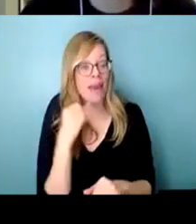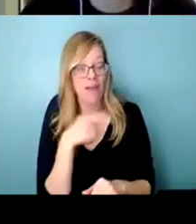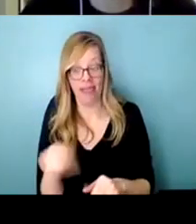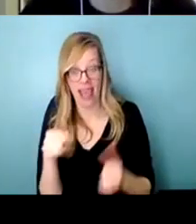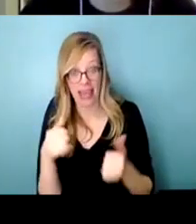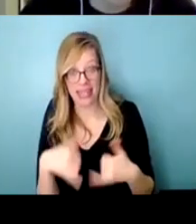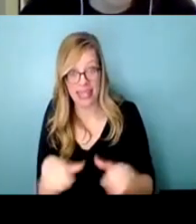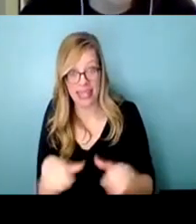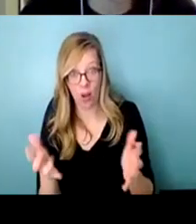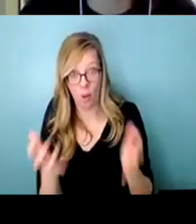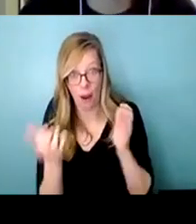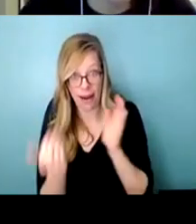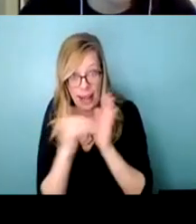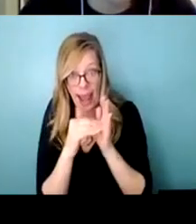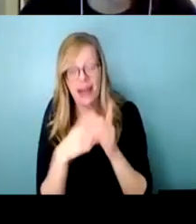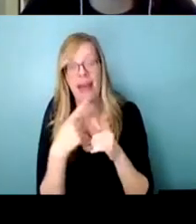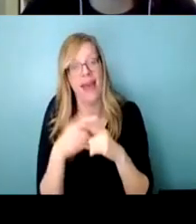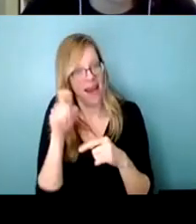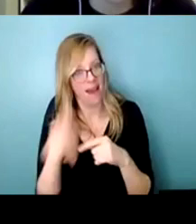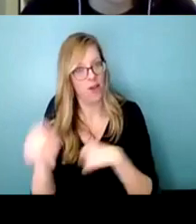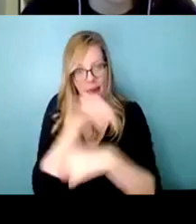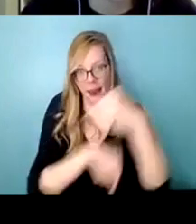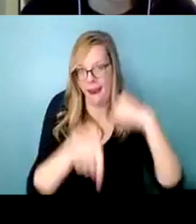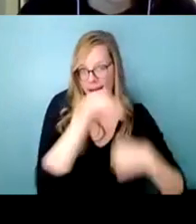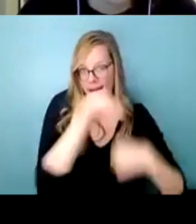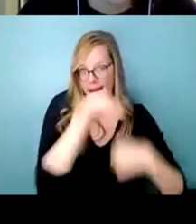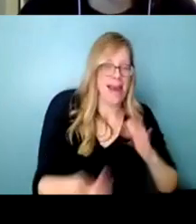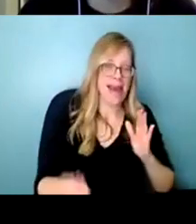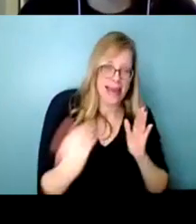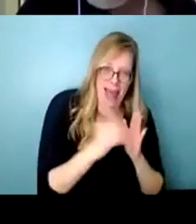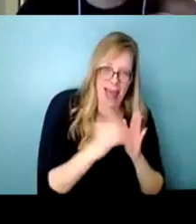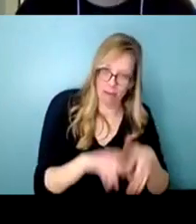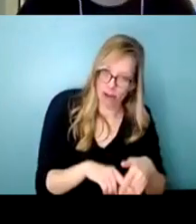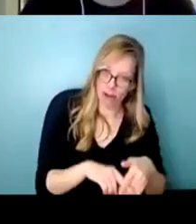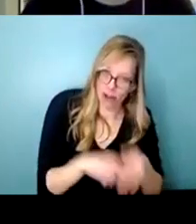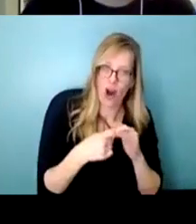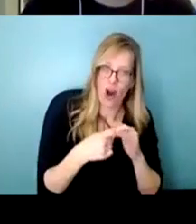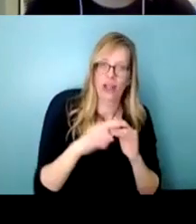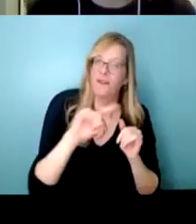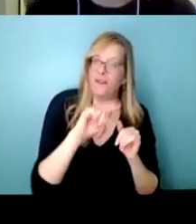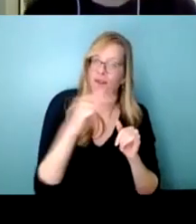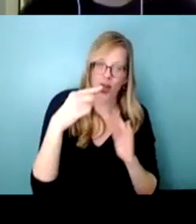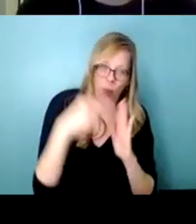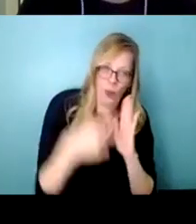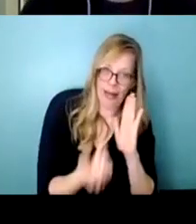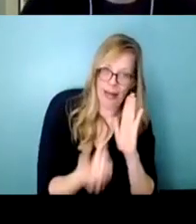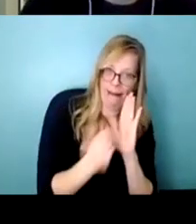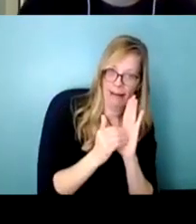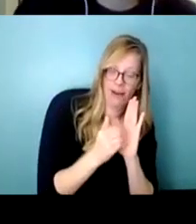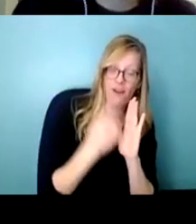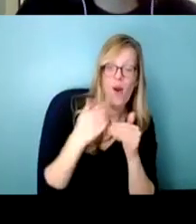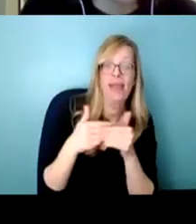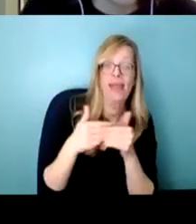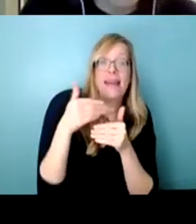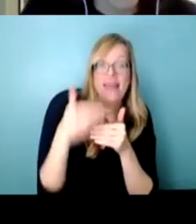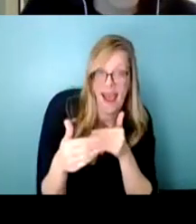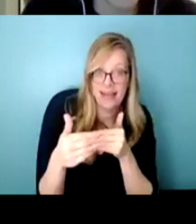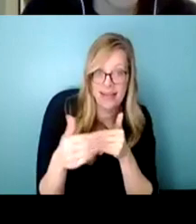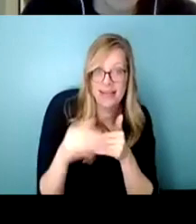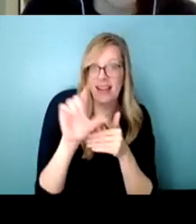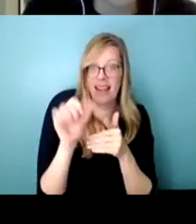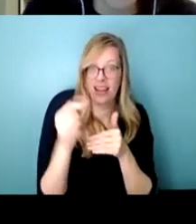it they're going to have to reintroduce it and start from the first reading again um in the next legislative cycle so